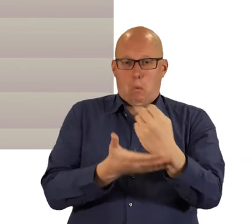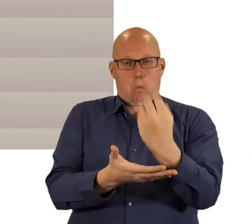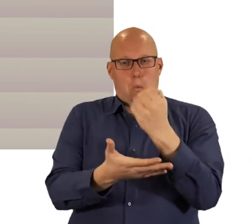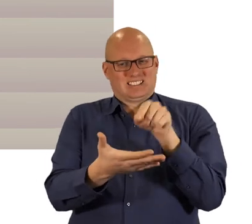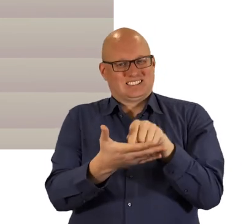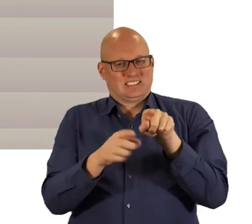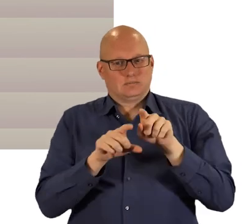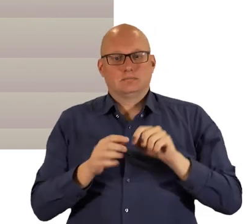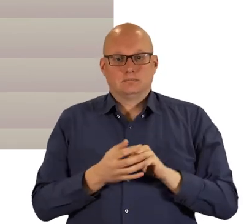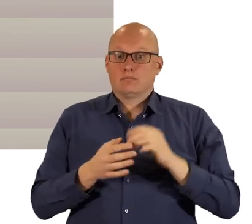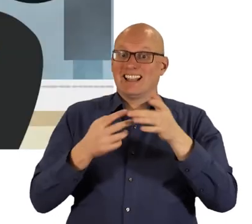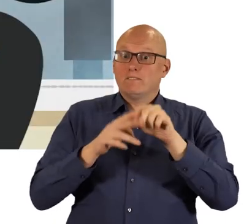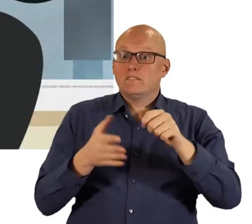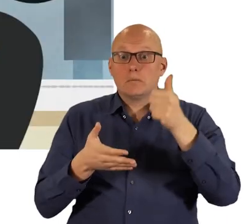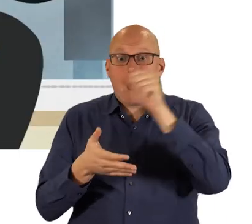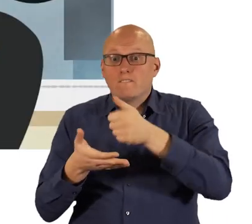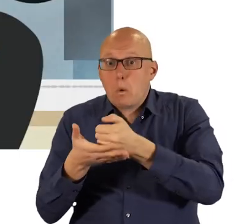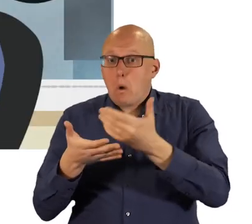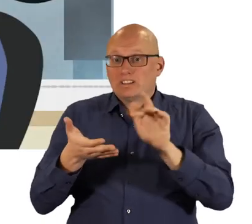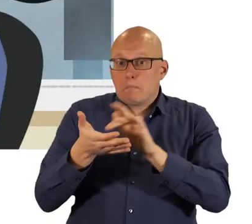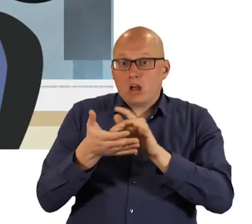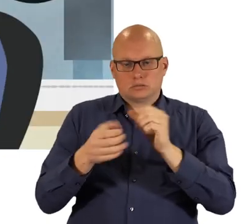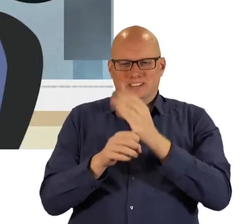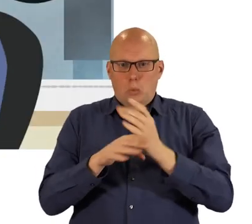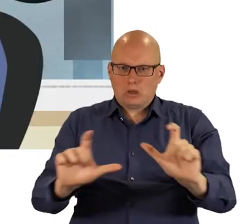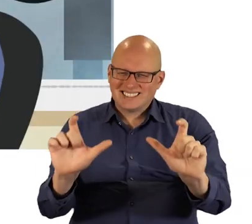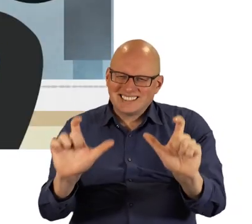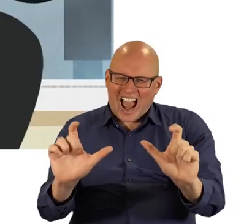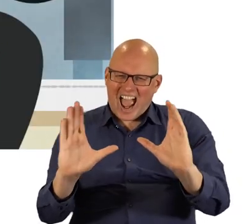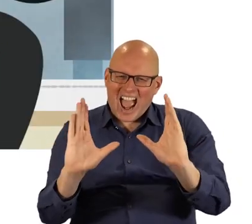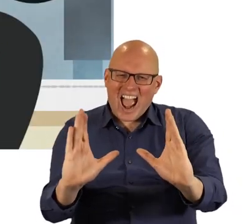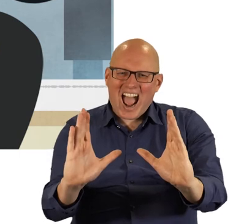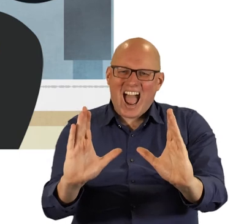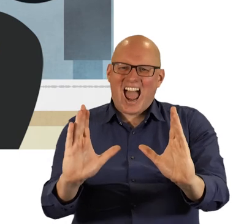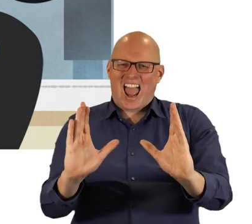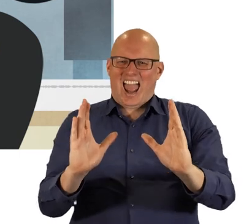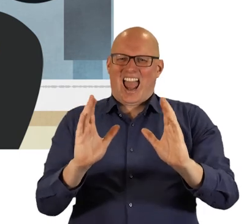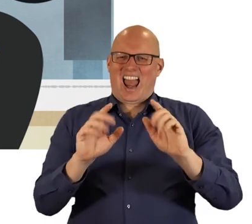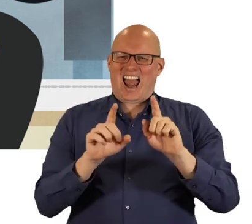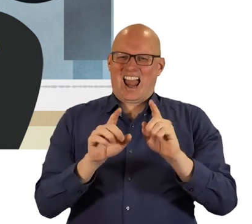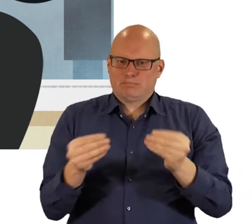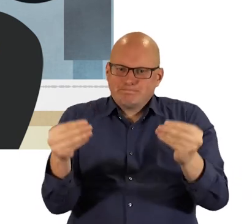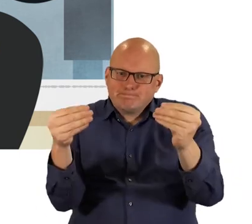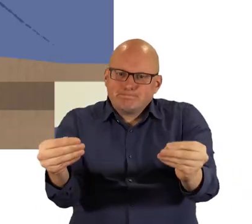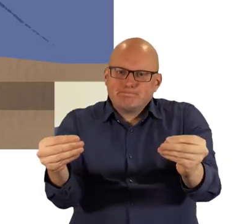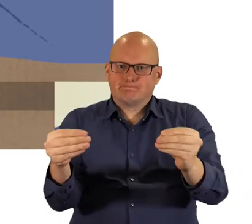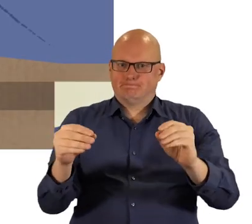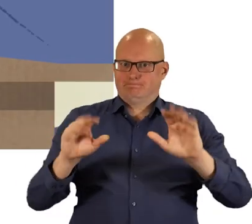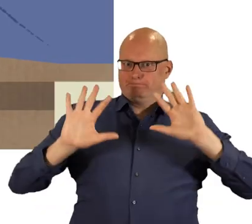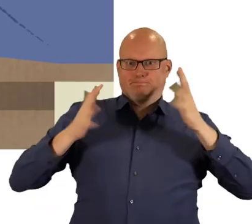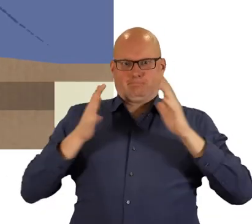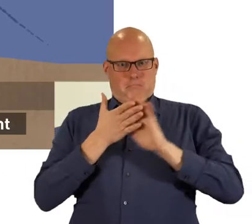just as if you're taking a photo though if you're using a smartphone or tablet try to keep it as steady as possible